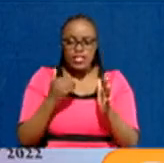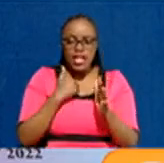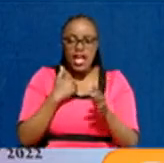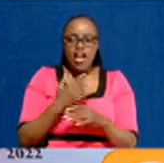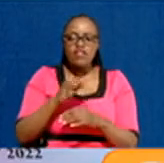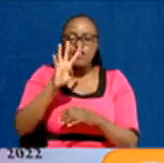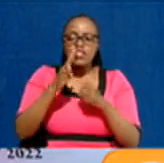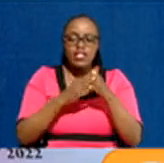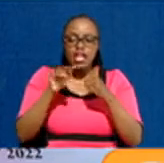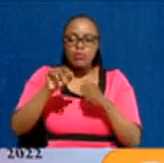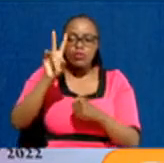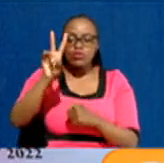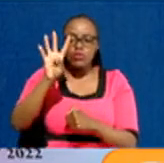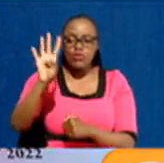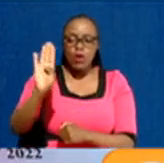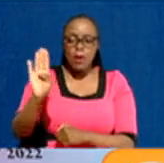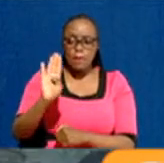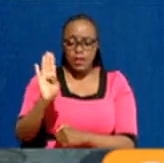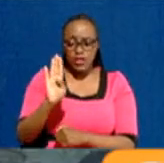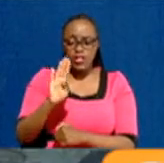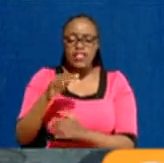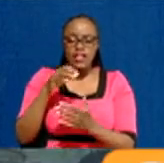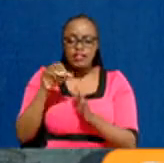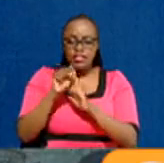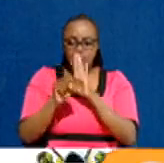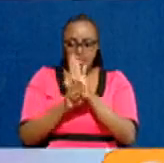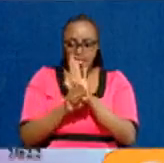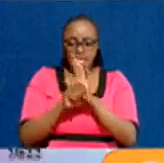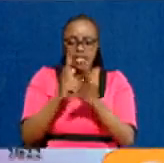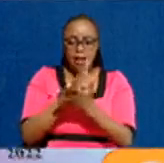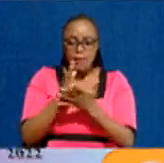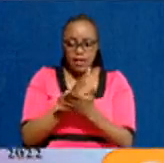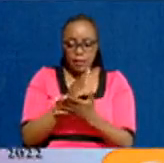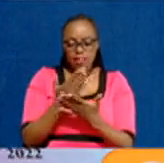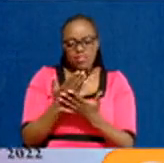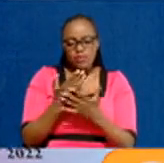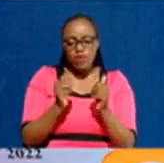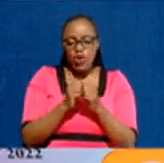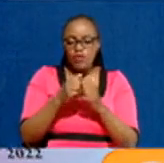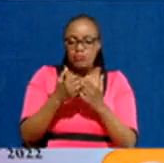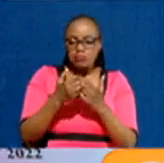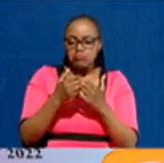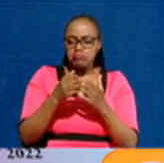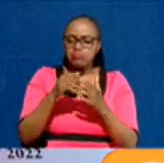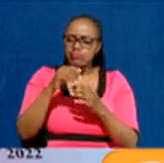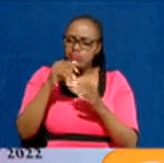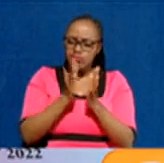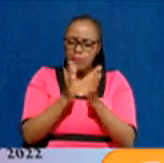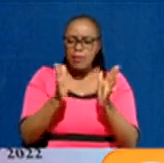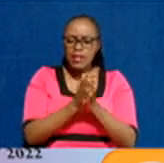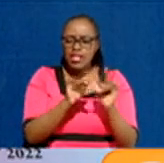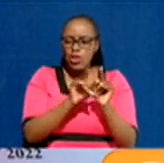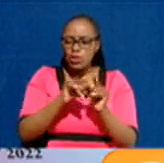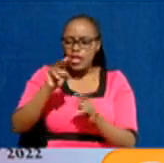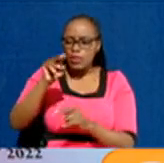49.24 billion shillings. The State Department for Public Service, the National Youth Service, the biggest culprit, holding back